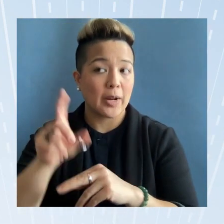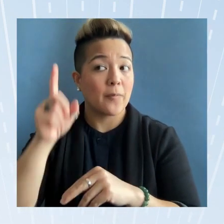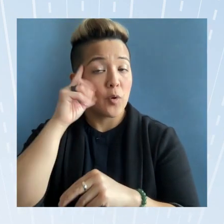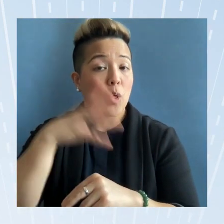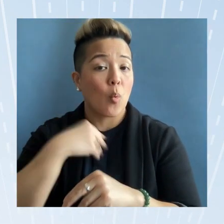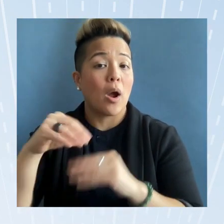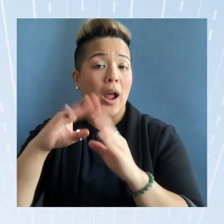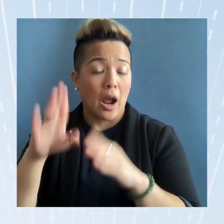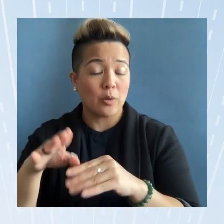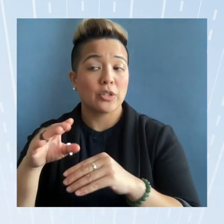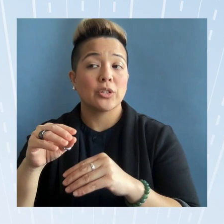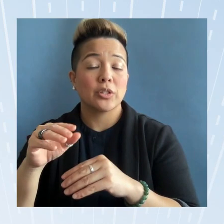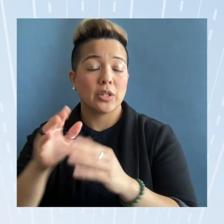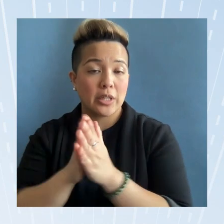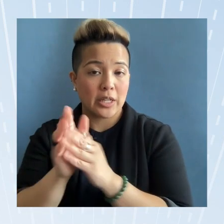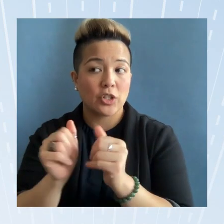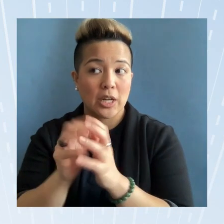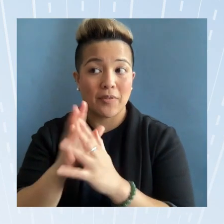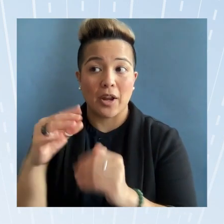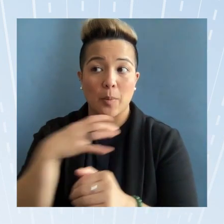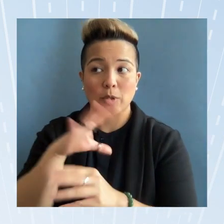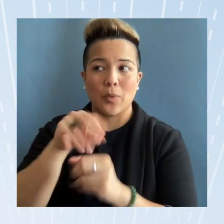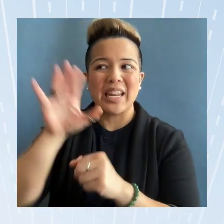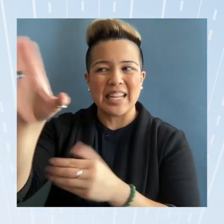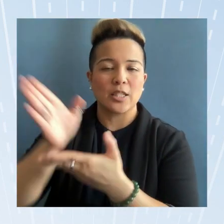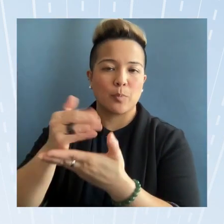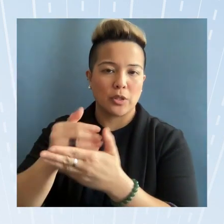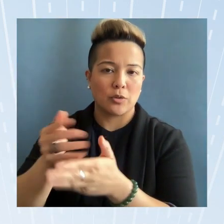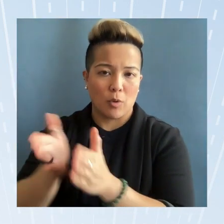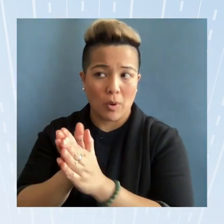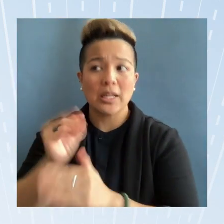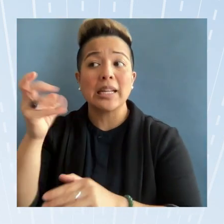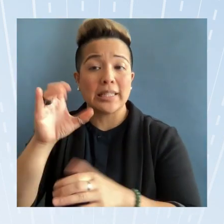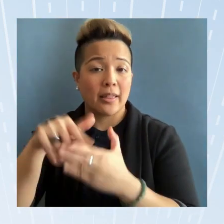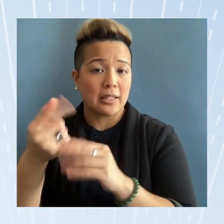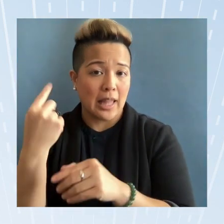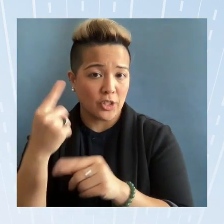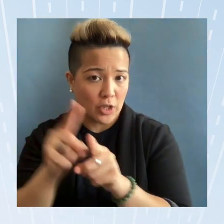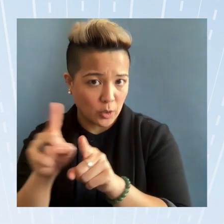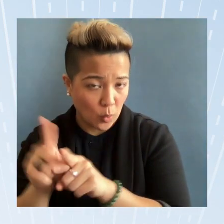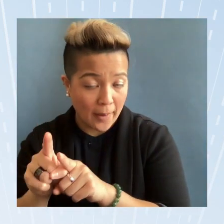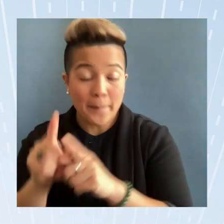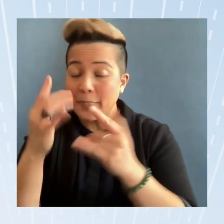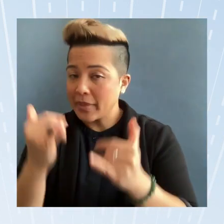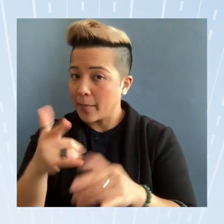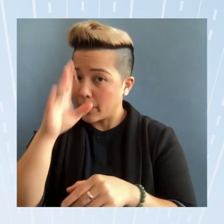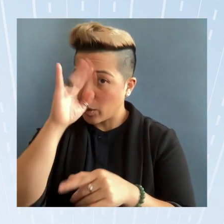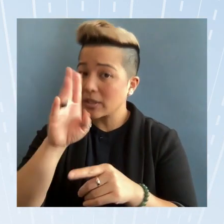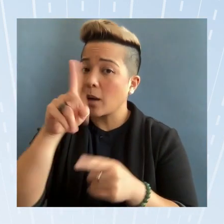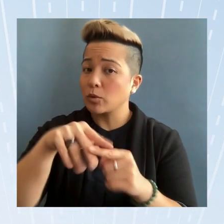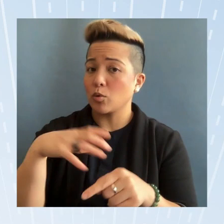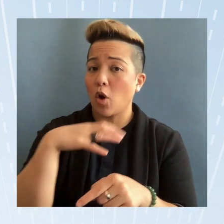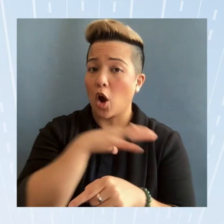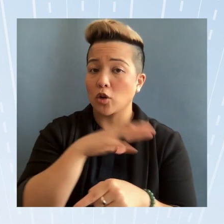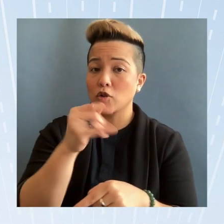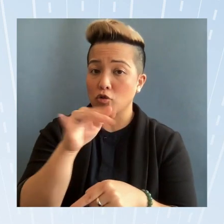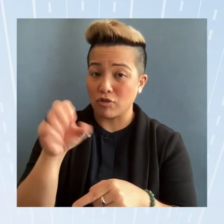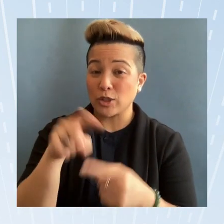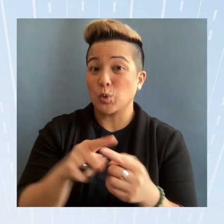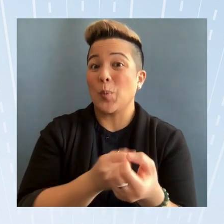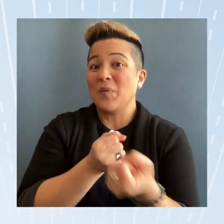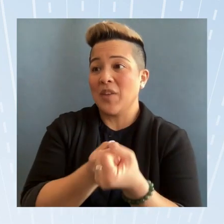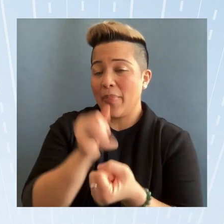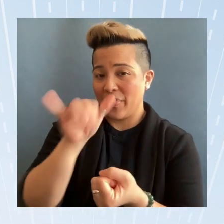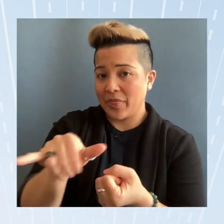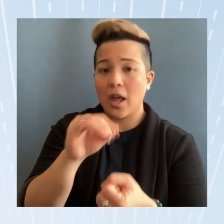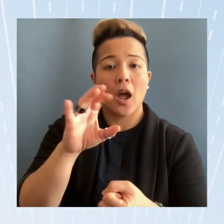initiative and the commission within his budget request and he did last year as well now you know it is up to Congress to fund that and Congress